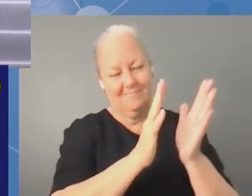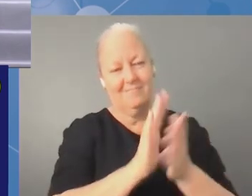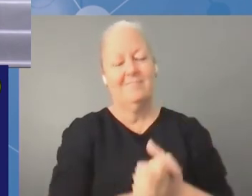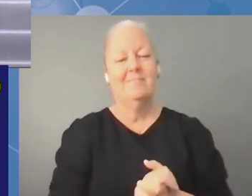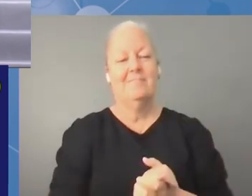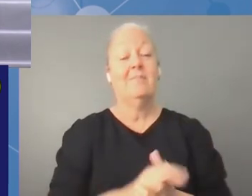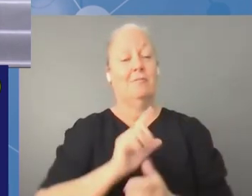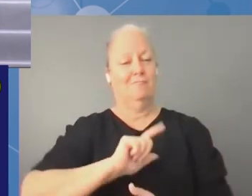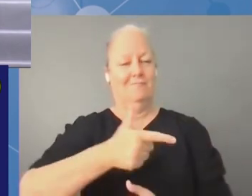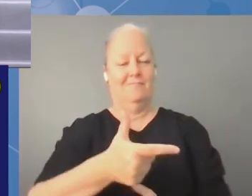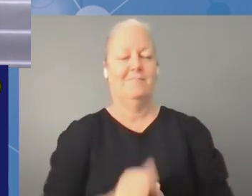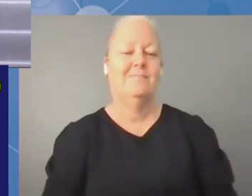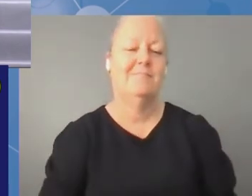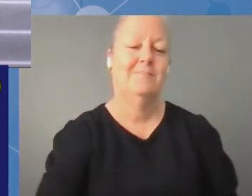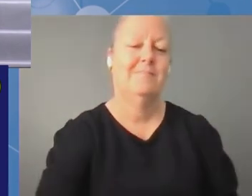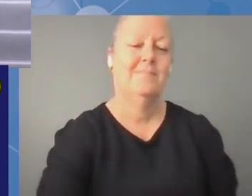assistant secretary general